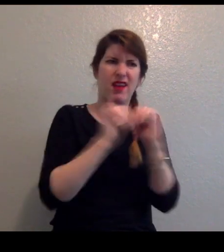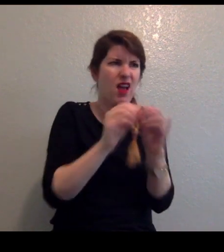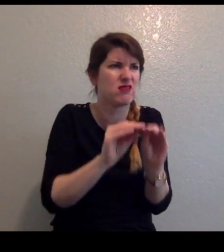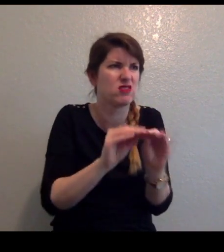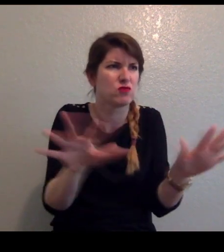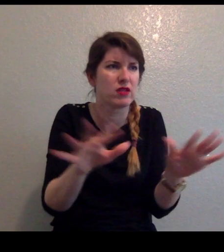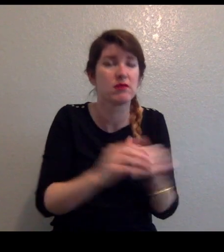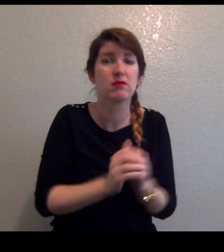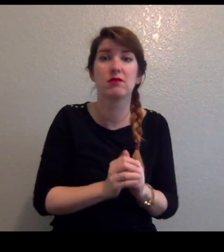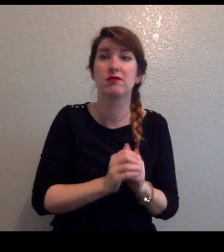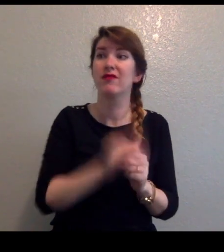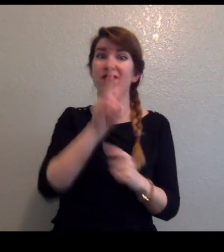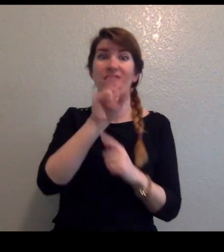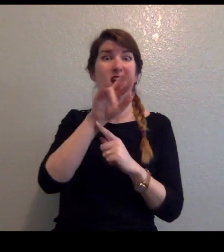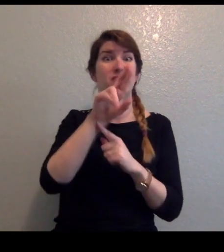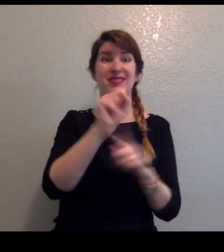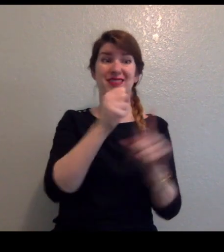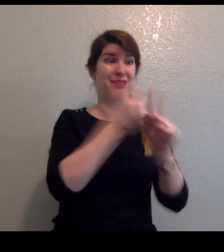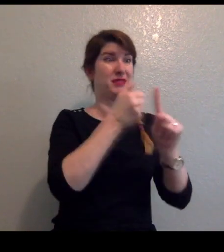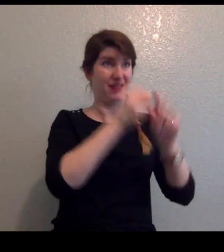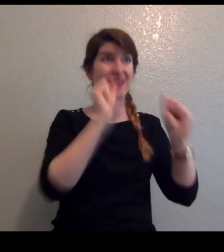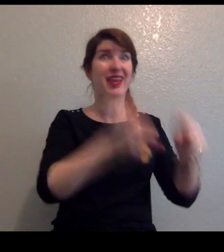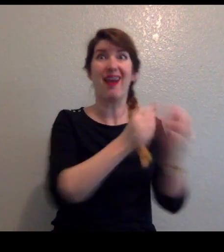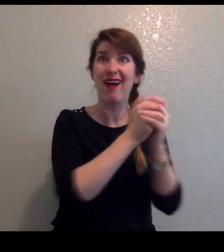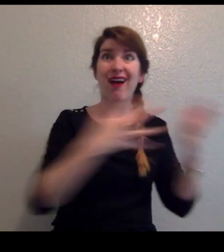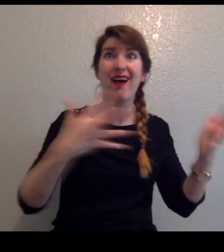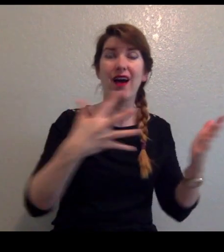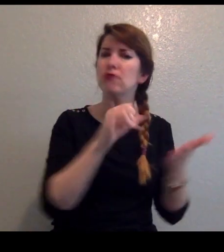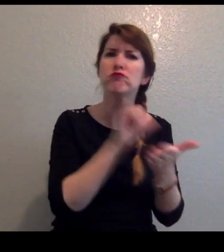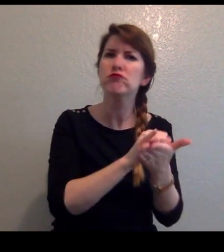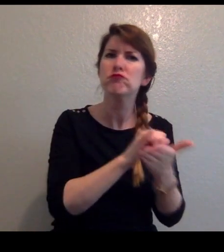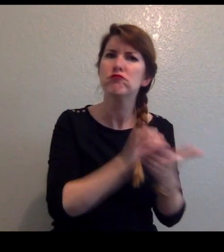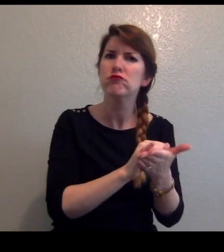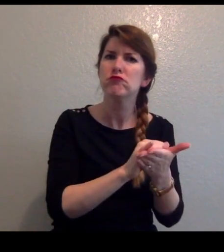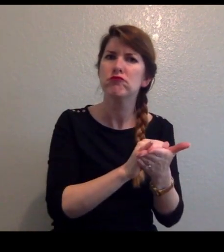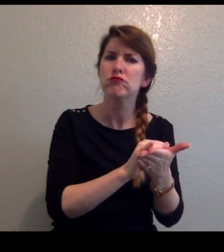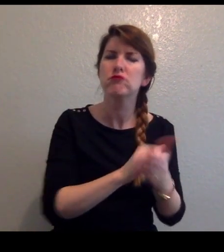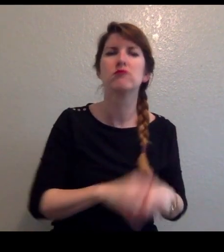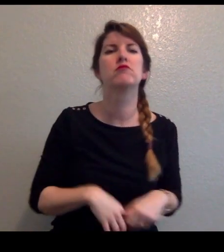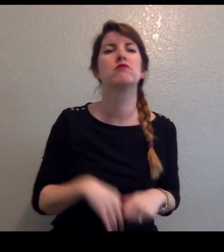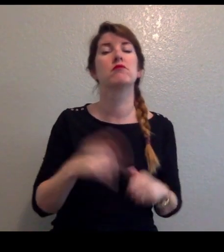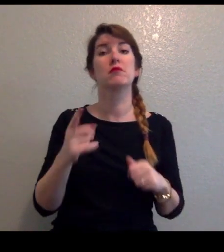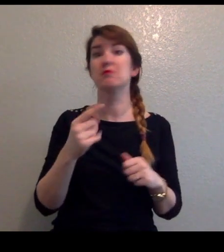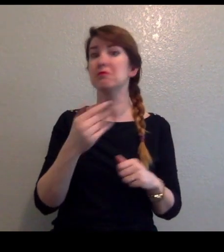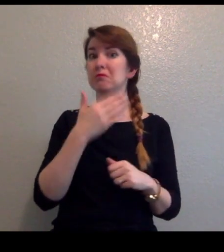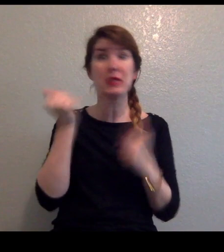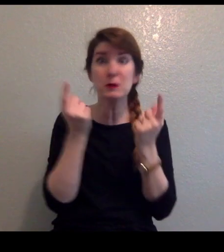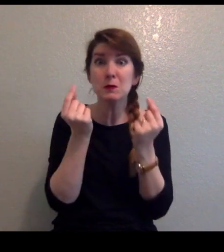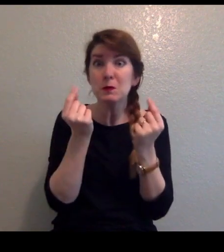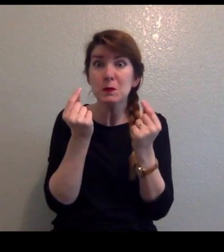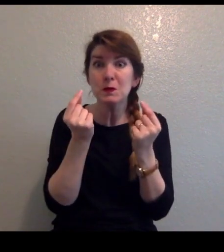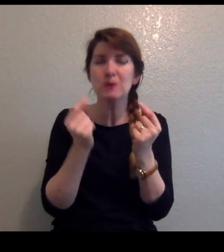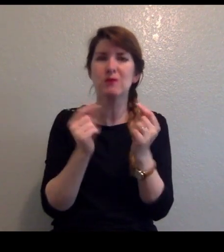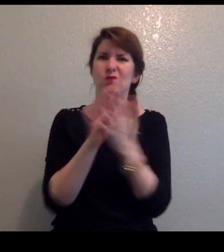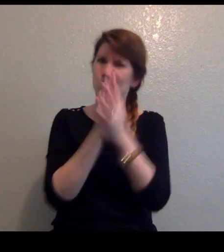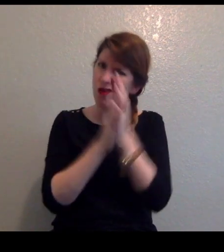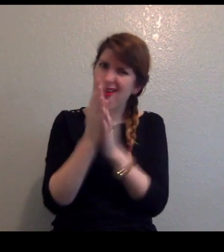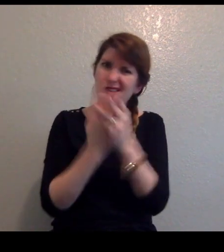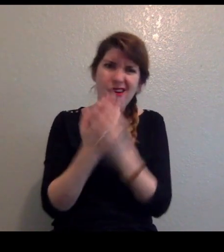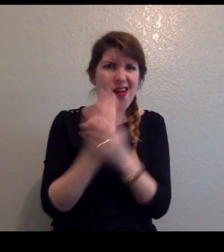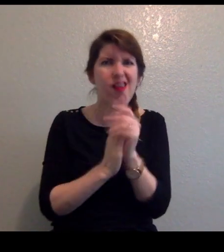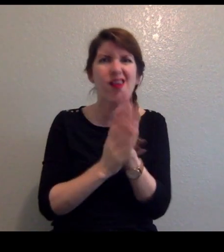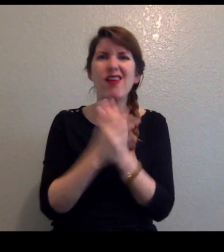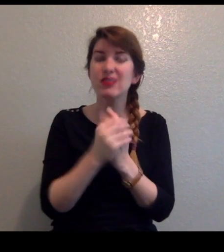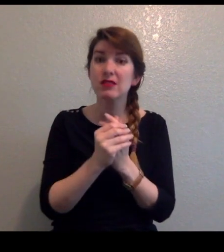And there's a lot we can do to not help them. Like washing your hands, especially after you use the bathroom and before you